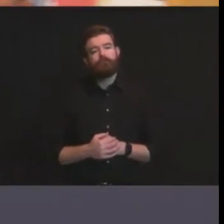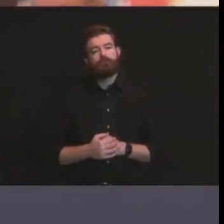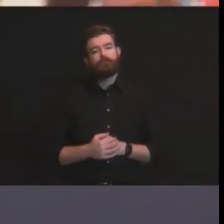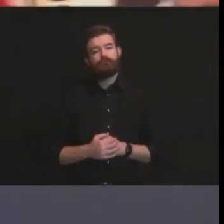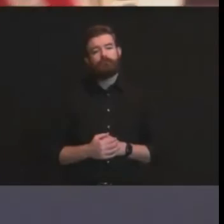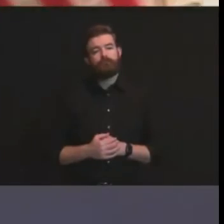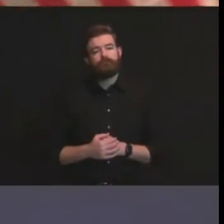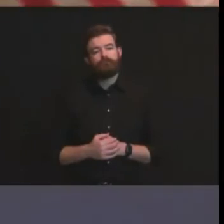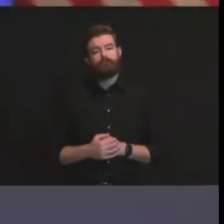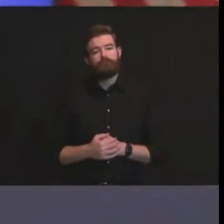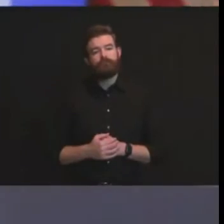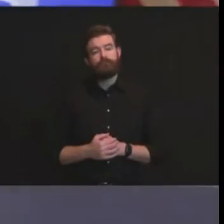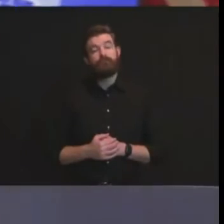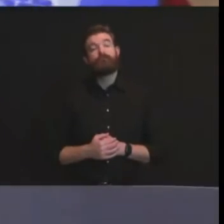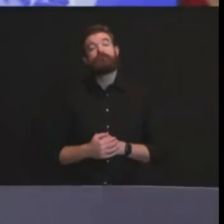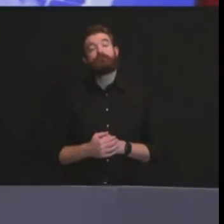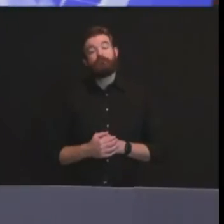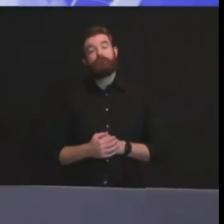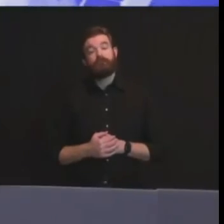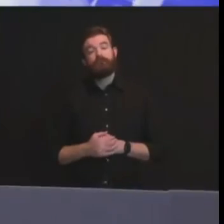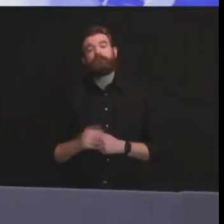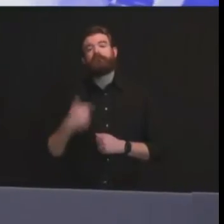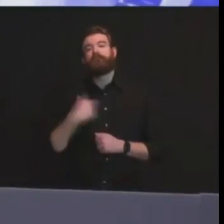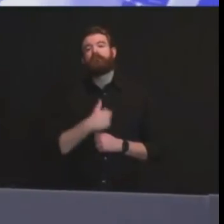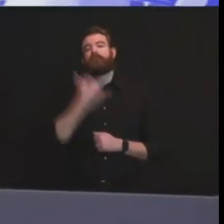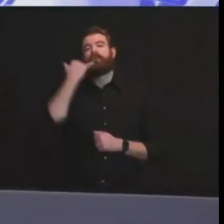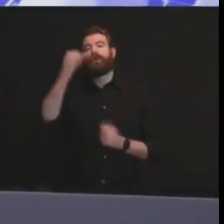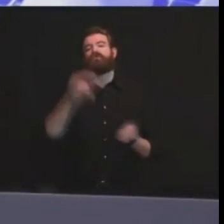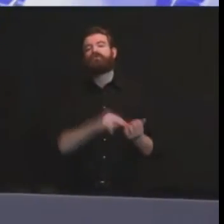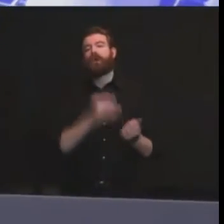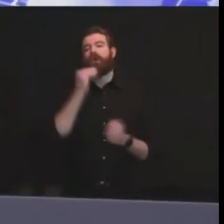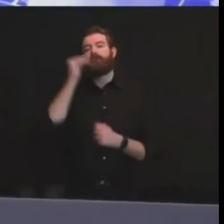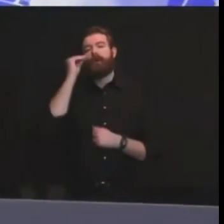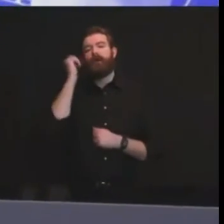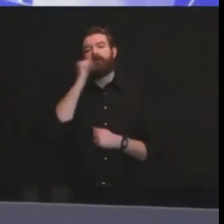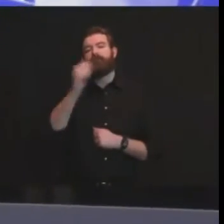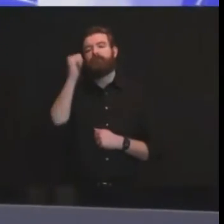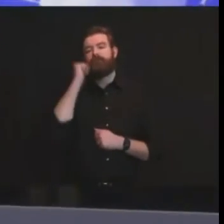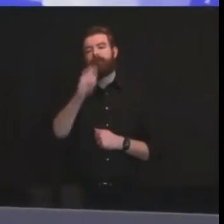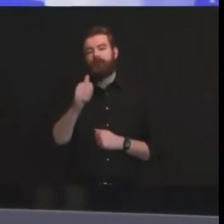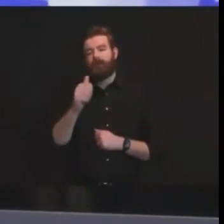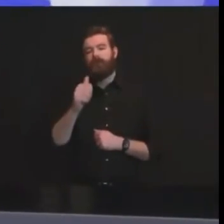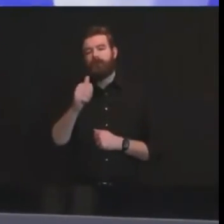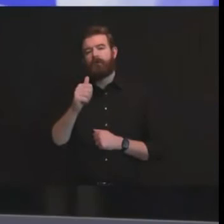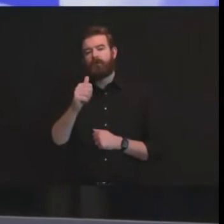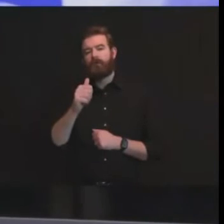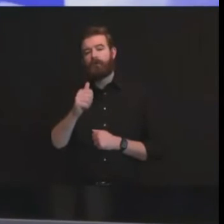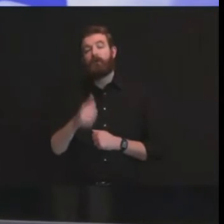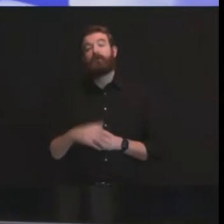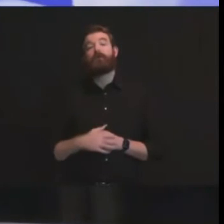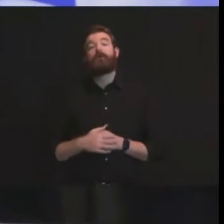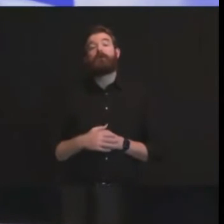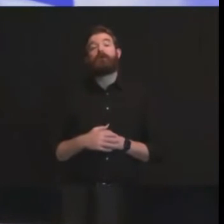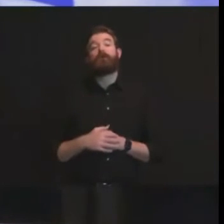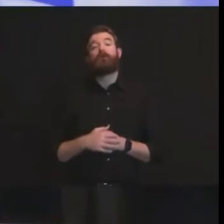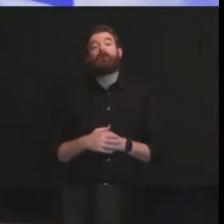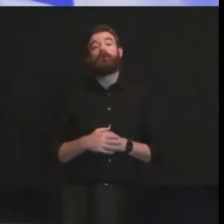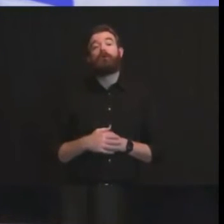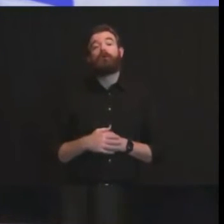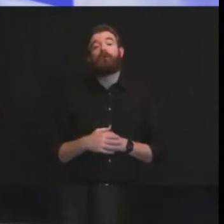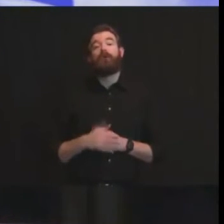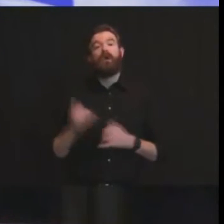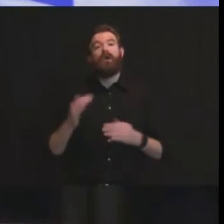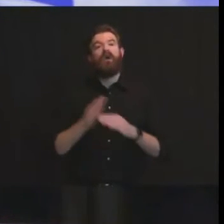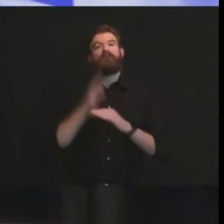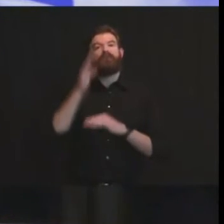we have calls with nursing homes almost every day now we have over 260 outbreaks that we're monitoring